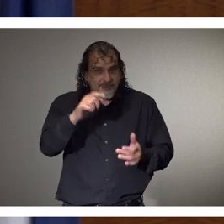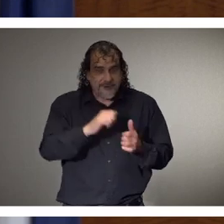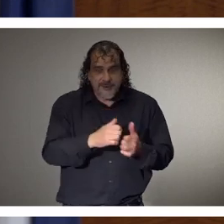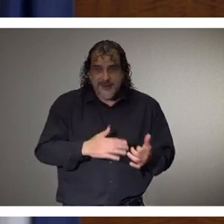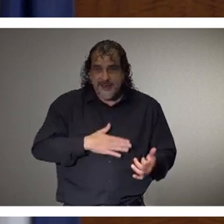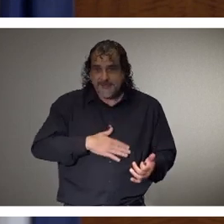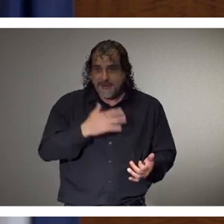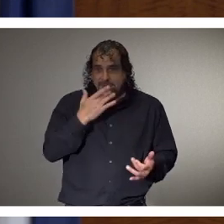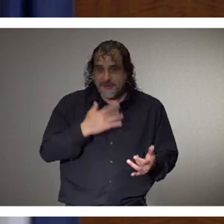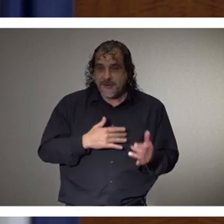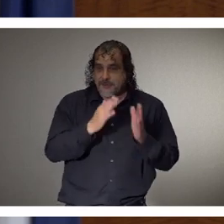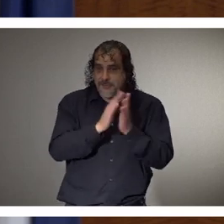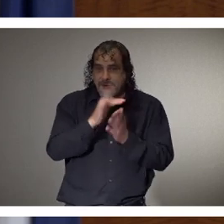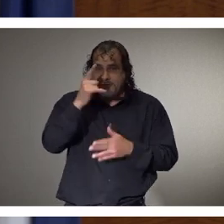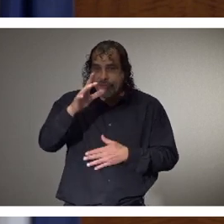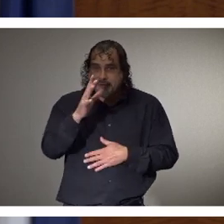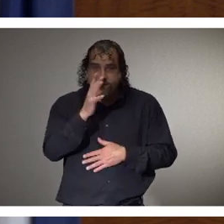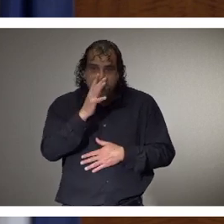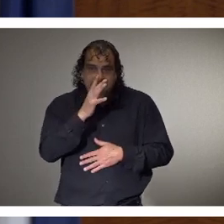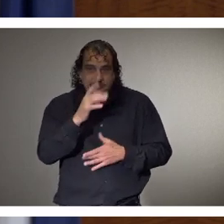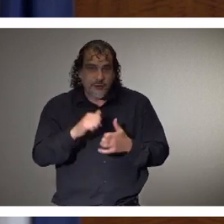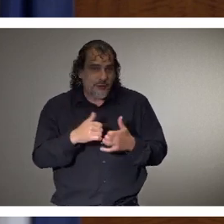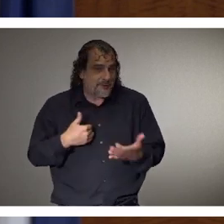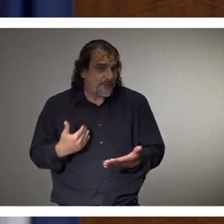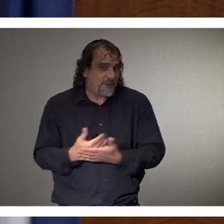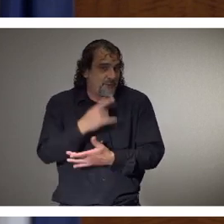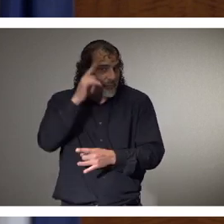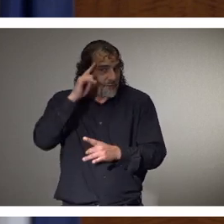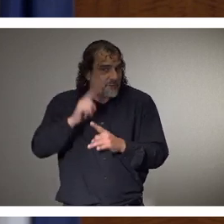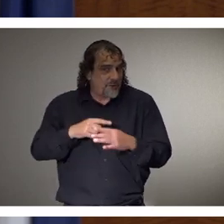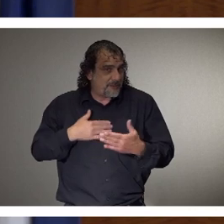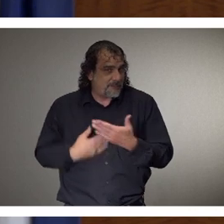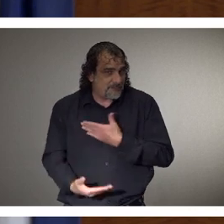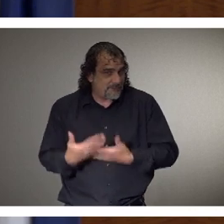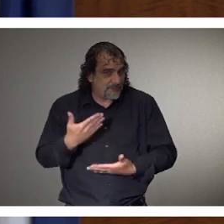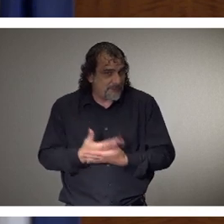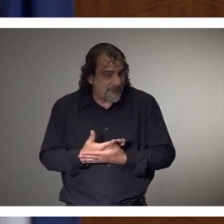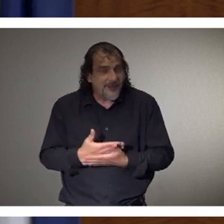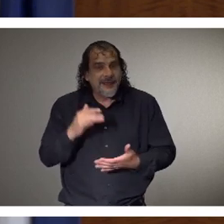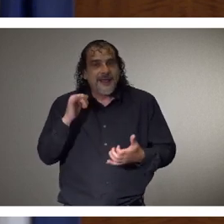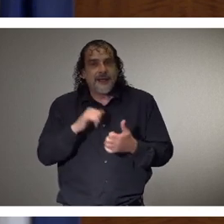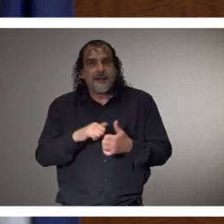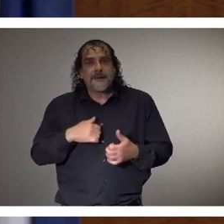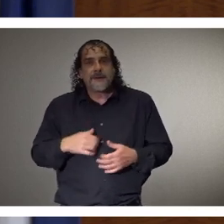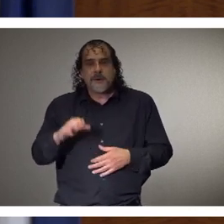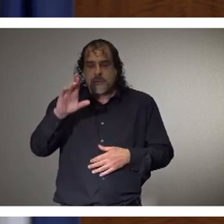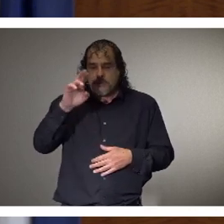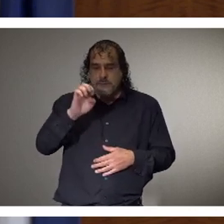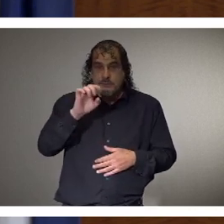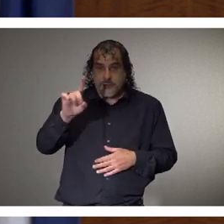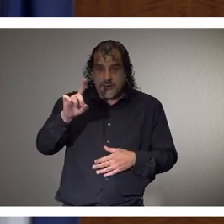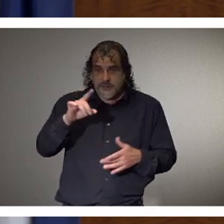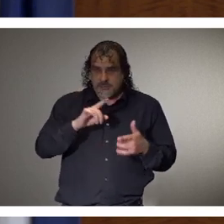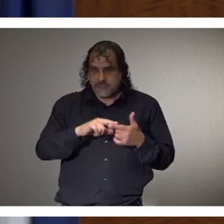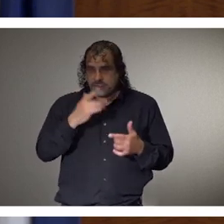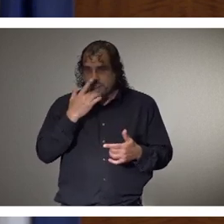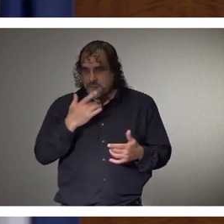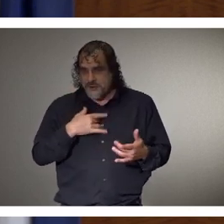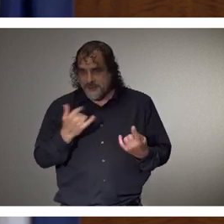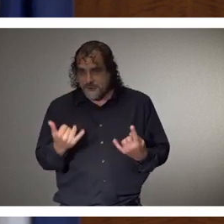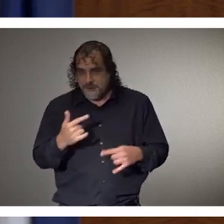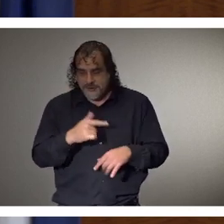we're praying for your mom who's having this new brother coming next week. Reed Paxton Gatlin from Brookhaven has a birthday today.